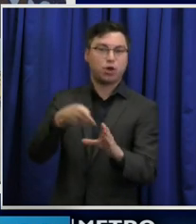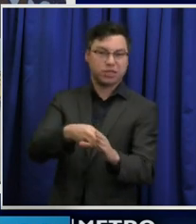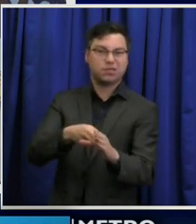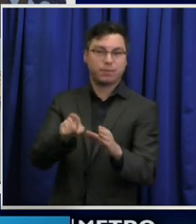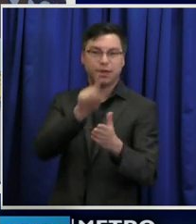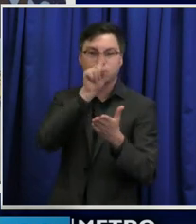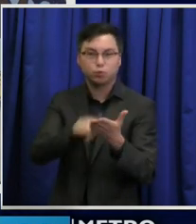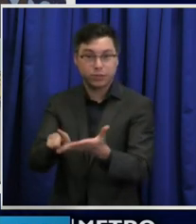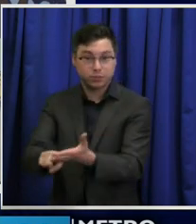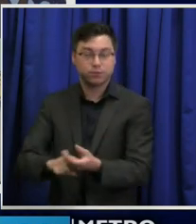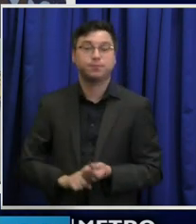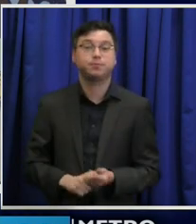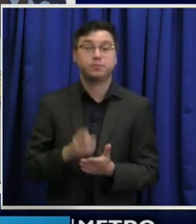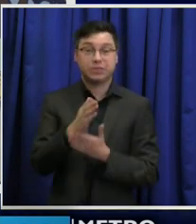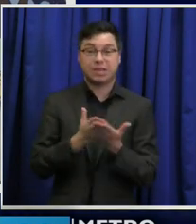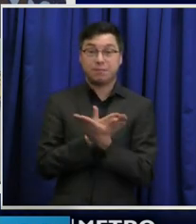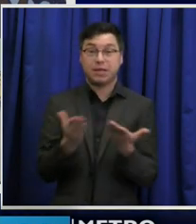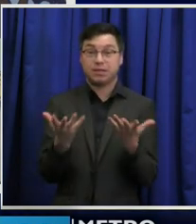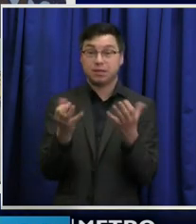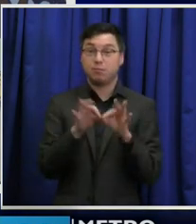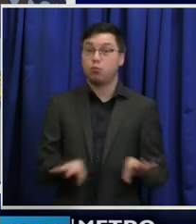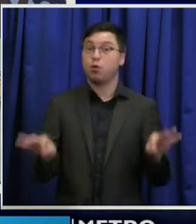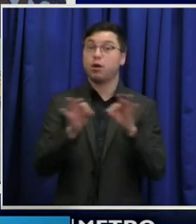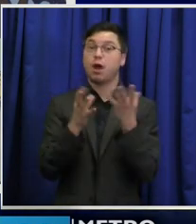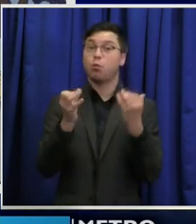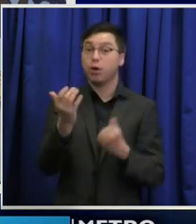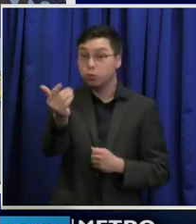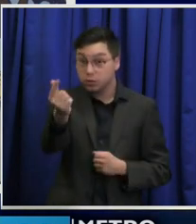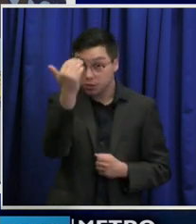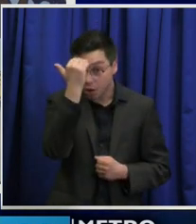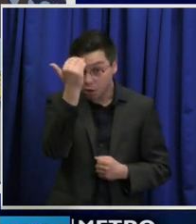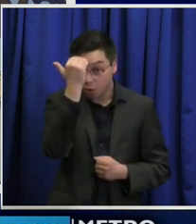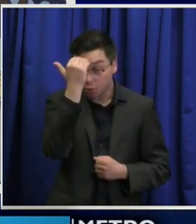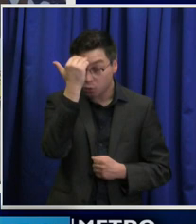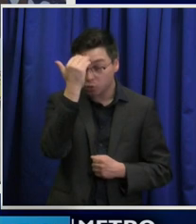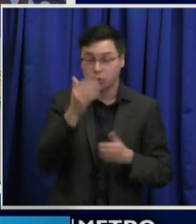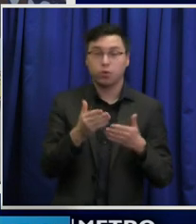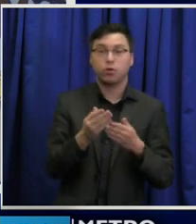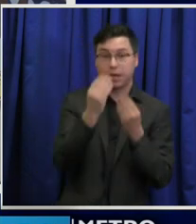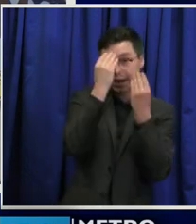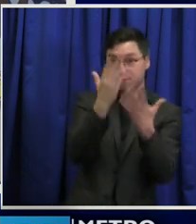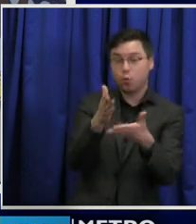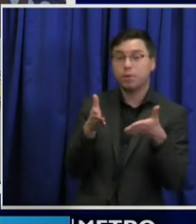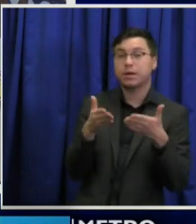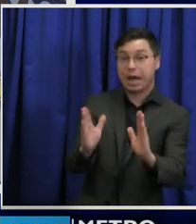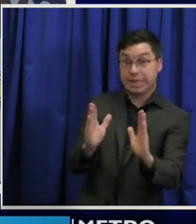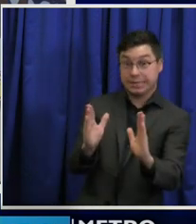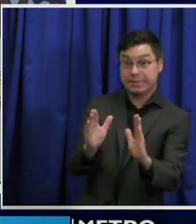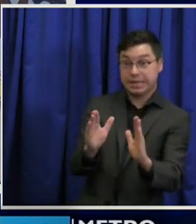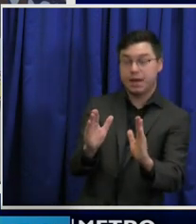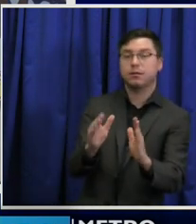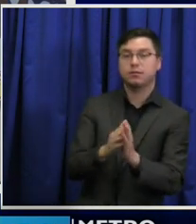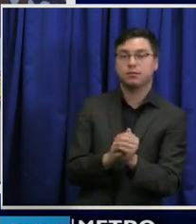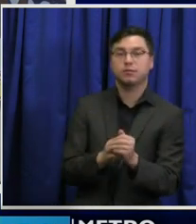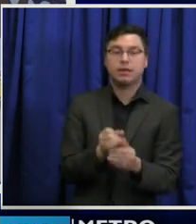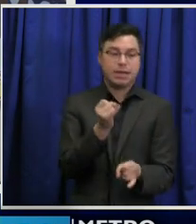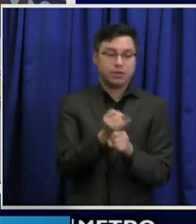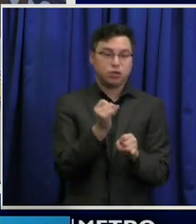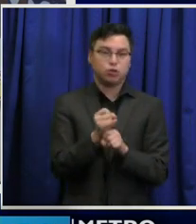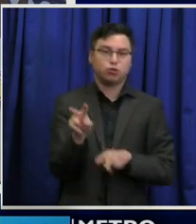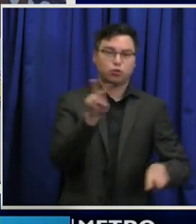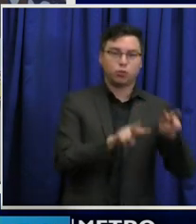components of this that I need you to know about include the following, informed consent, institutional review boards,